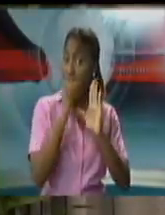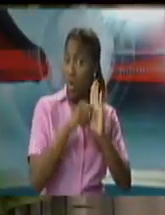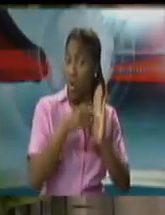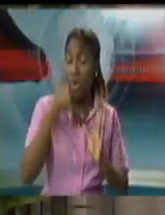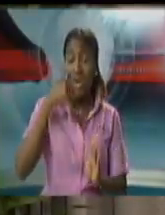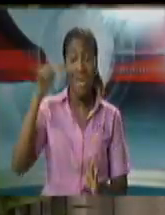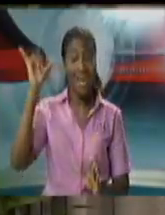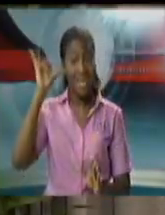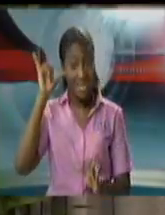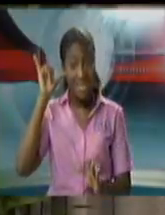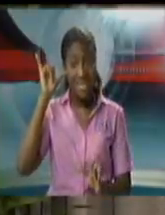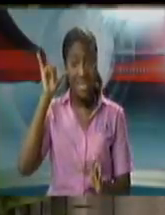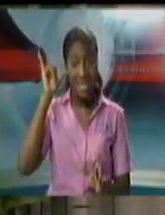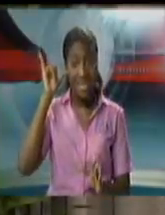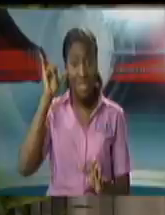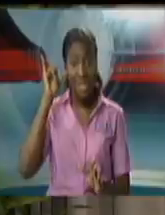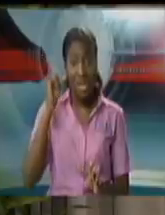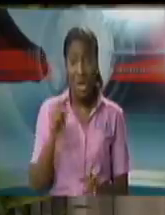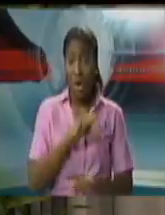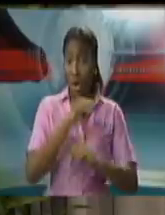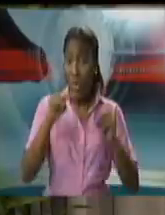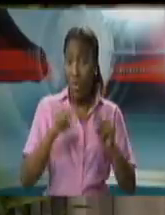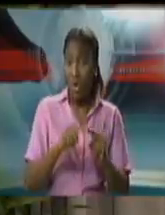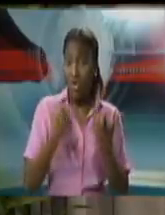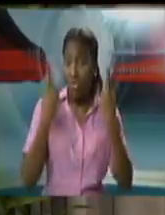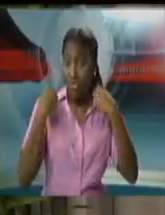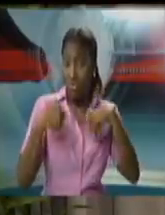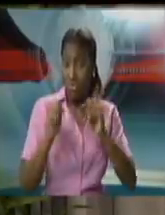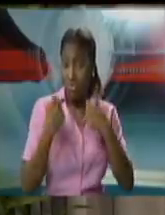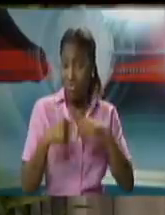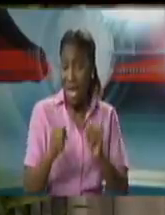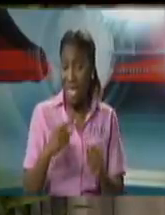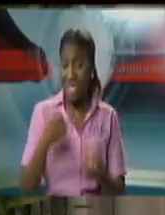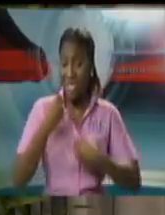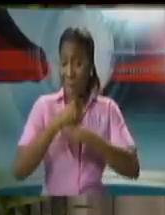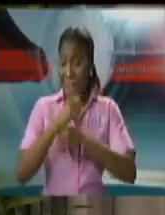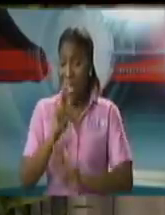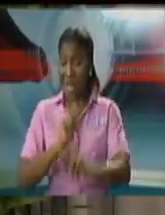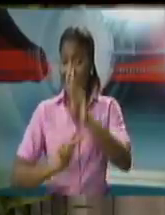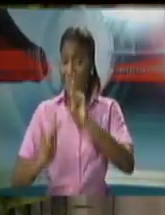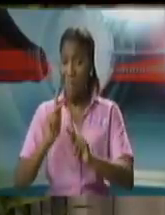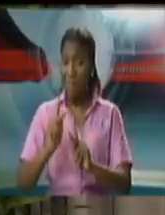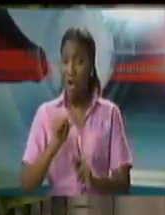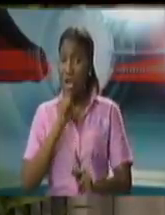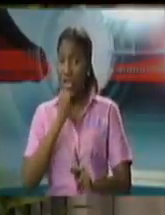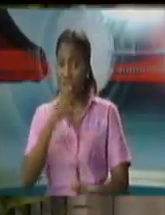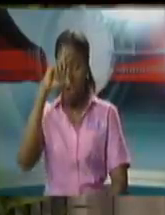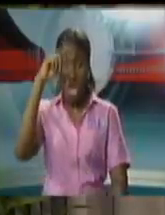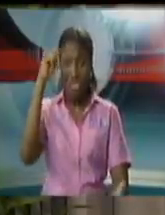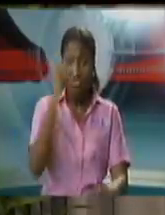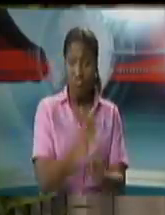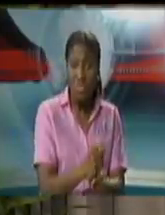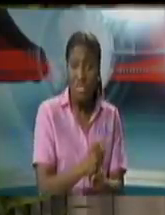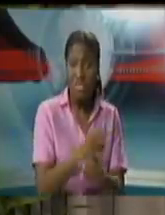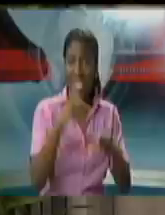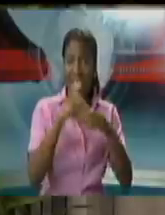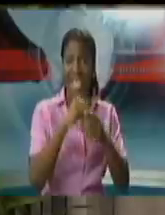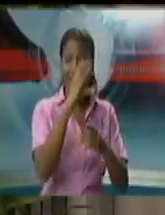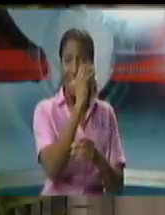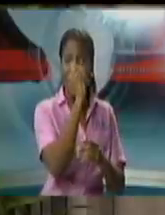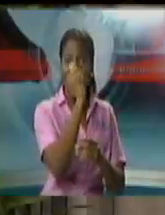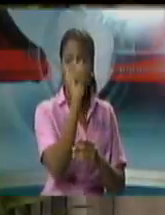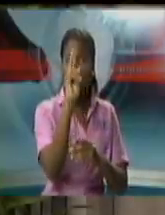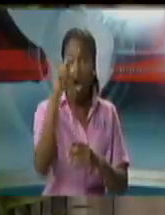dangerous exercise of subversion of the confidence in the CARFA testing. The CARFA testing has never proved to be wrong.